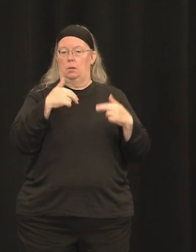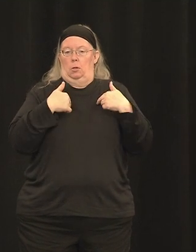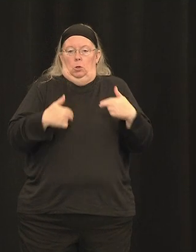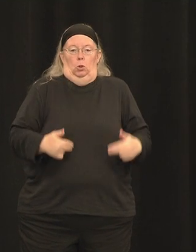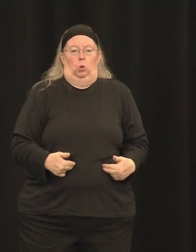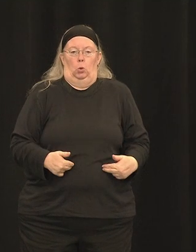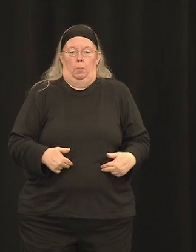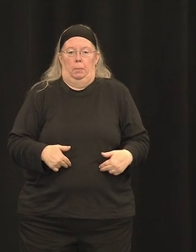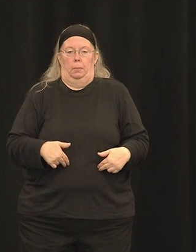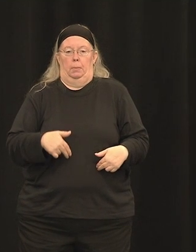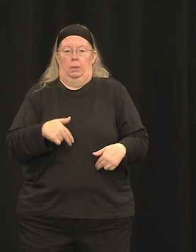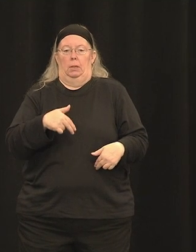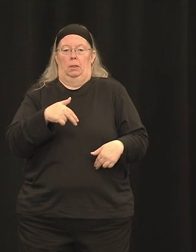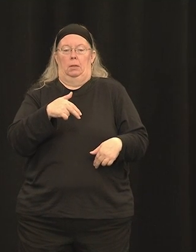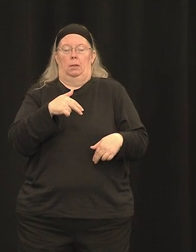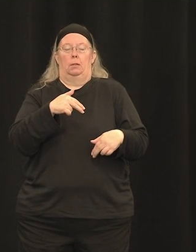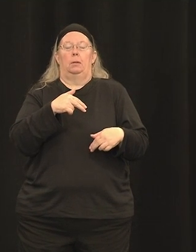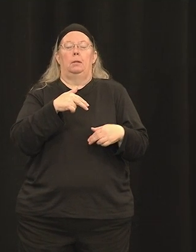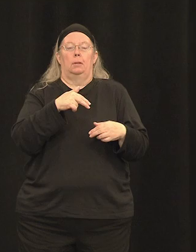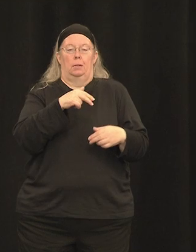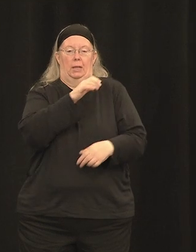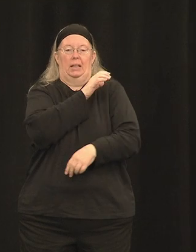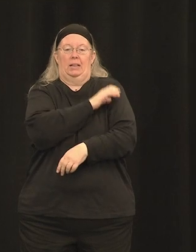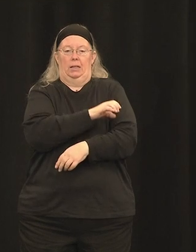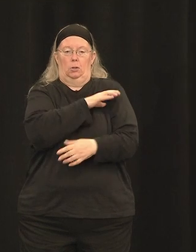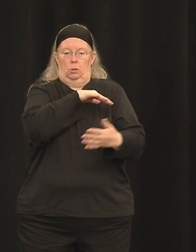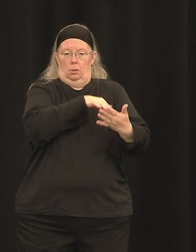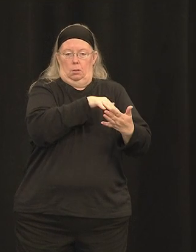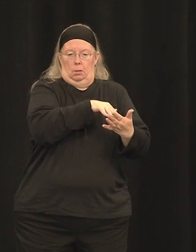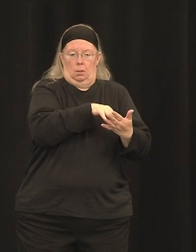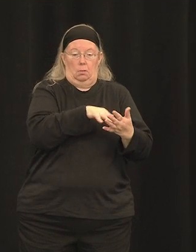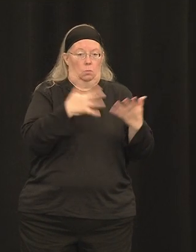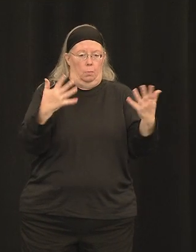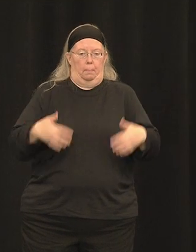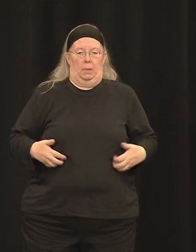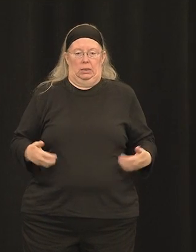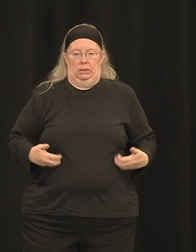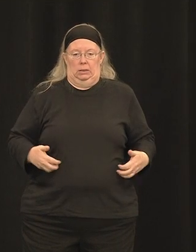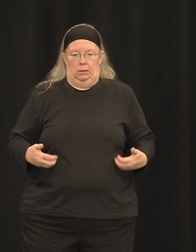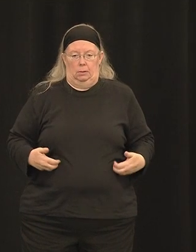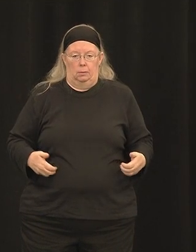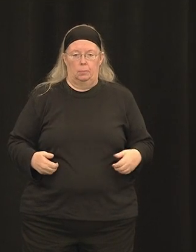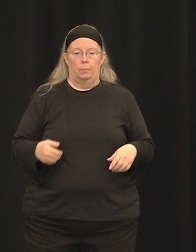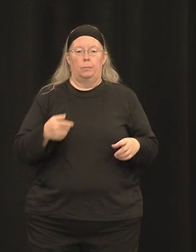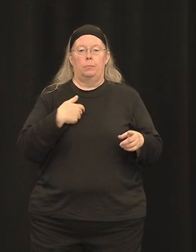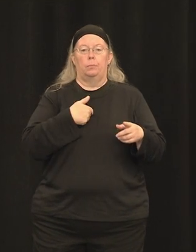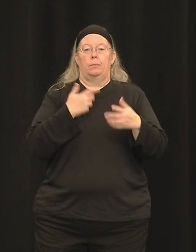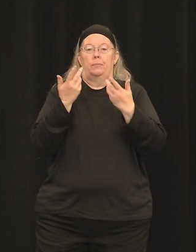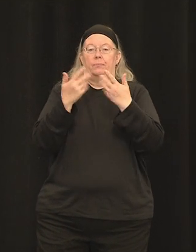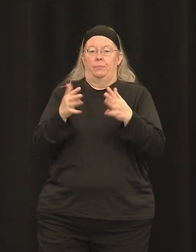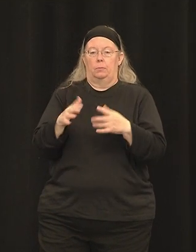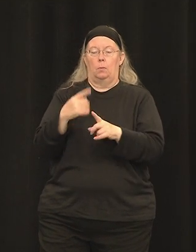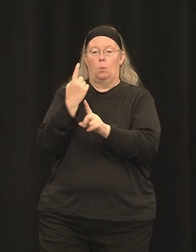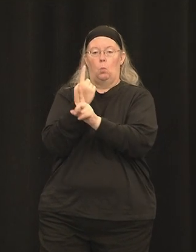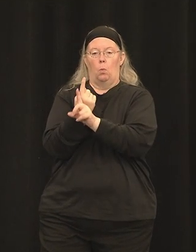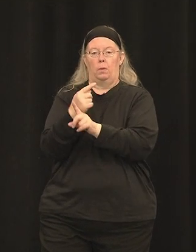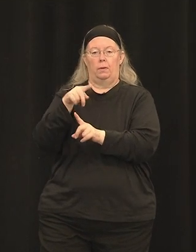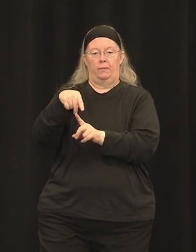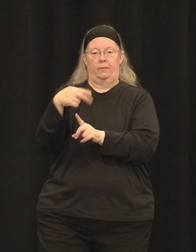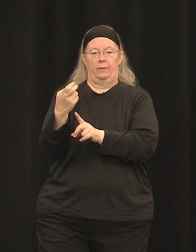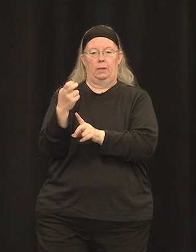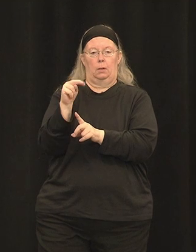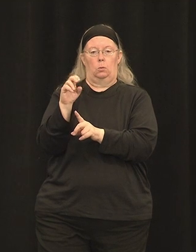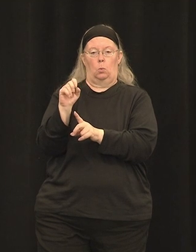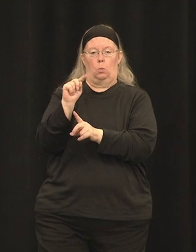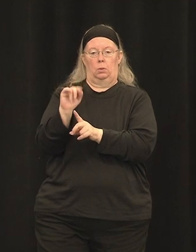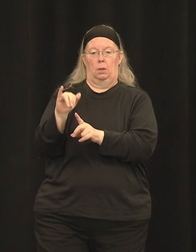that we can correct one of the retinal phenotypes. It's sort of a subtle retinal phenotype, but it's correctable nonetheless with these dual vectors in a